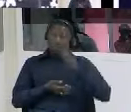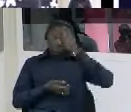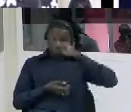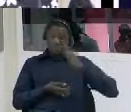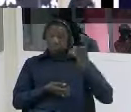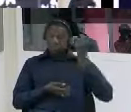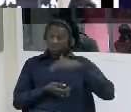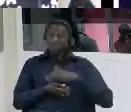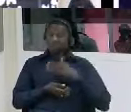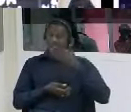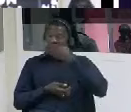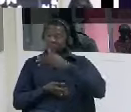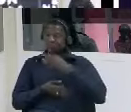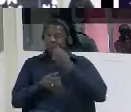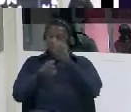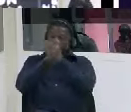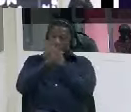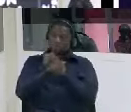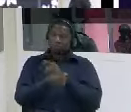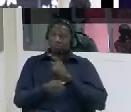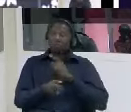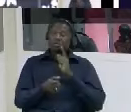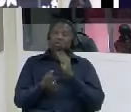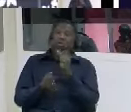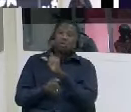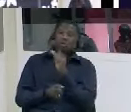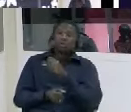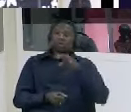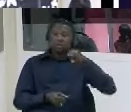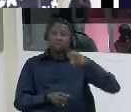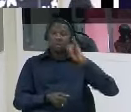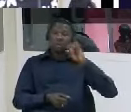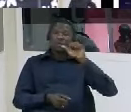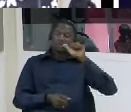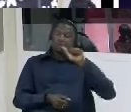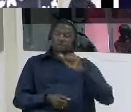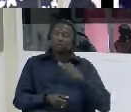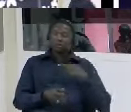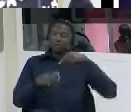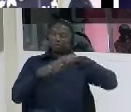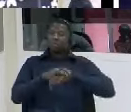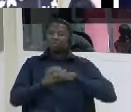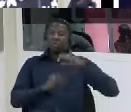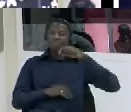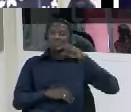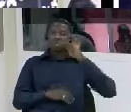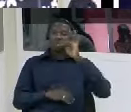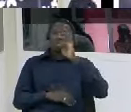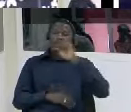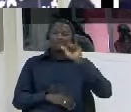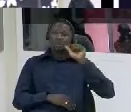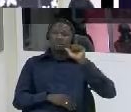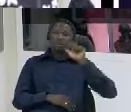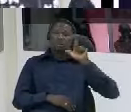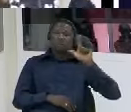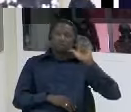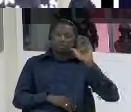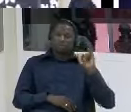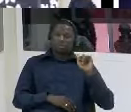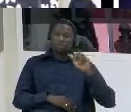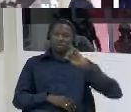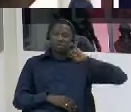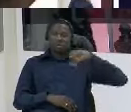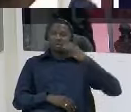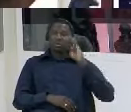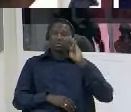to the prison with some intelligent agents including finally jabong who was then military intelligent